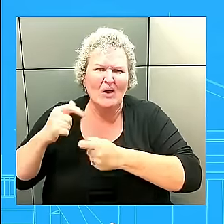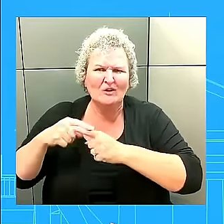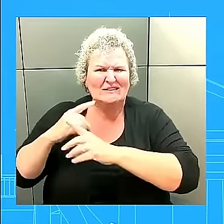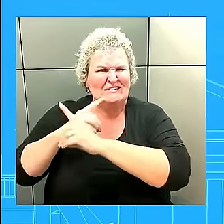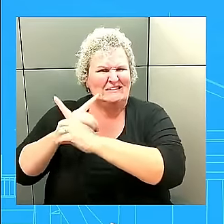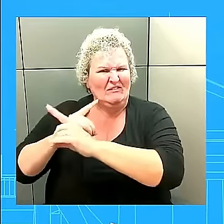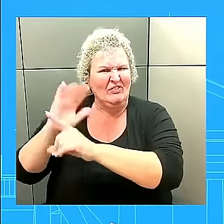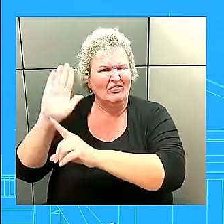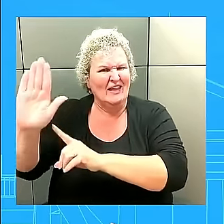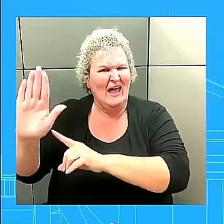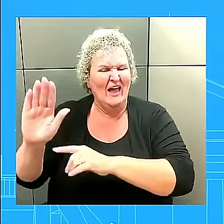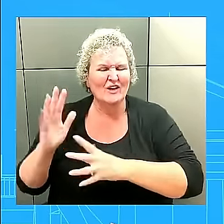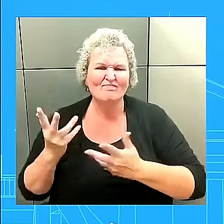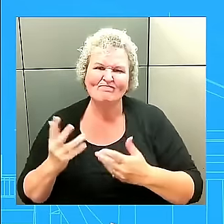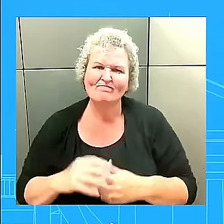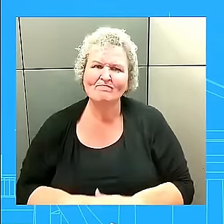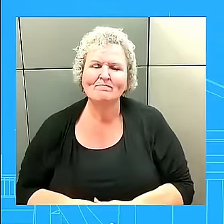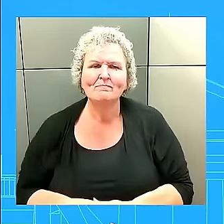where it was going. The Pressure.